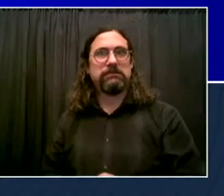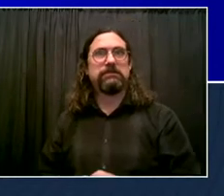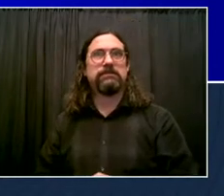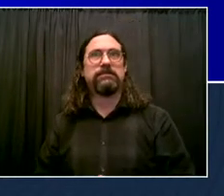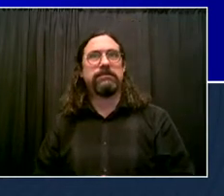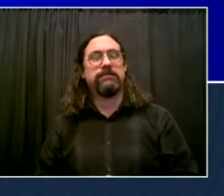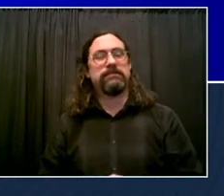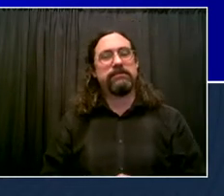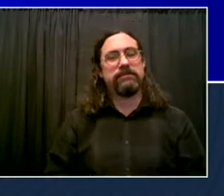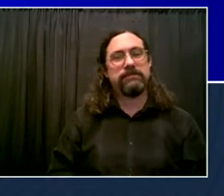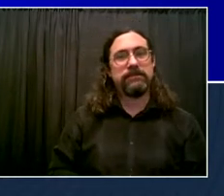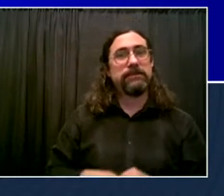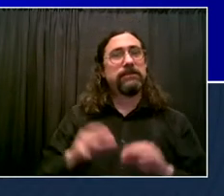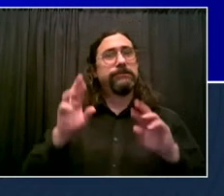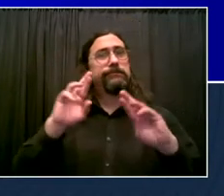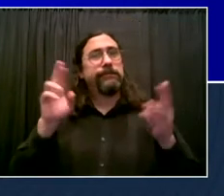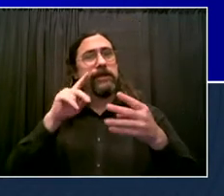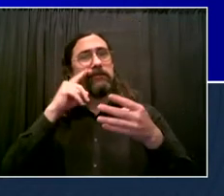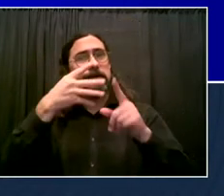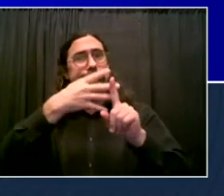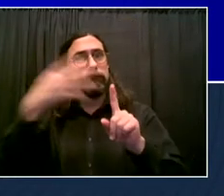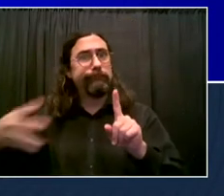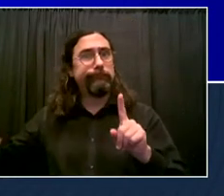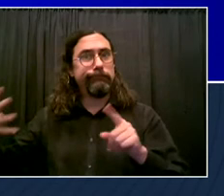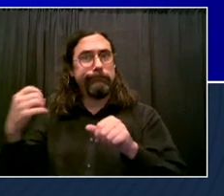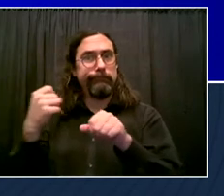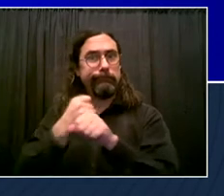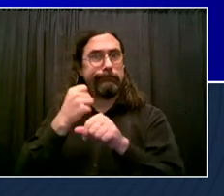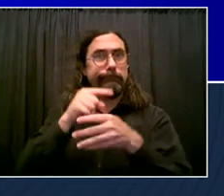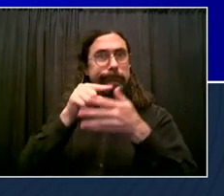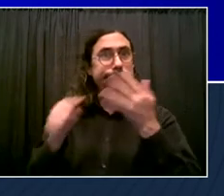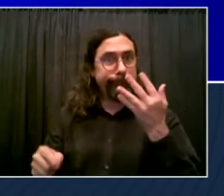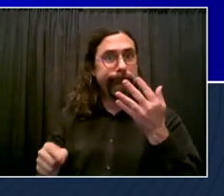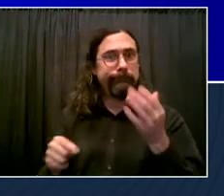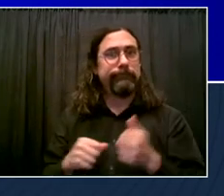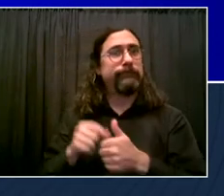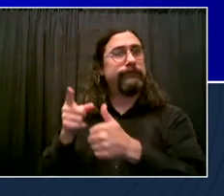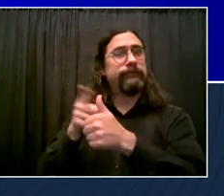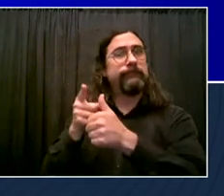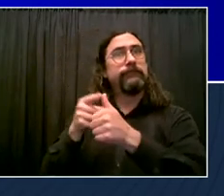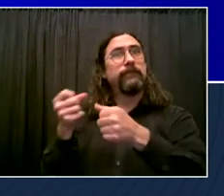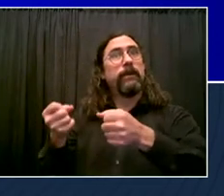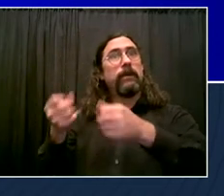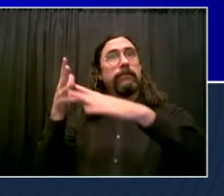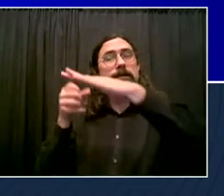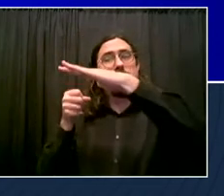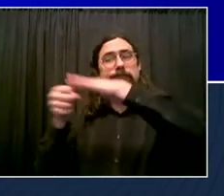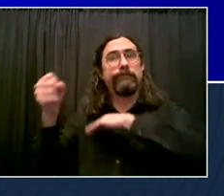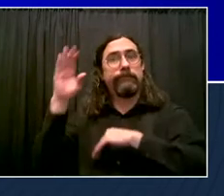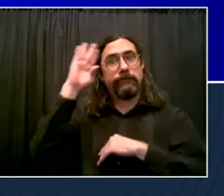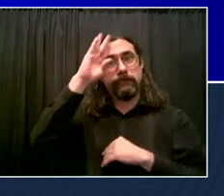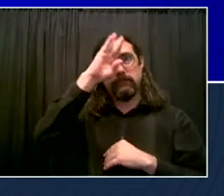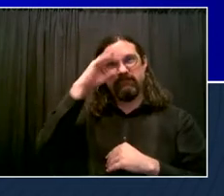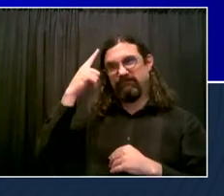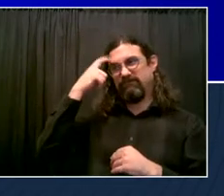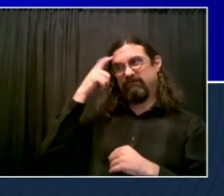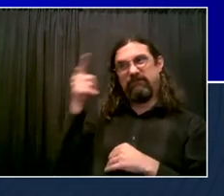give us good news. Number one, daily number of people admitted to New York City hospitals for suspected COVID-19. Today's report, 59 patients.